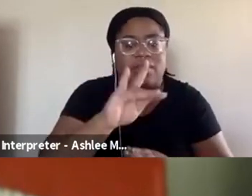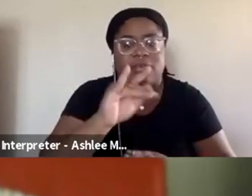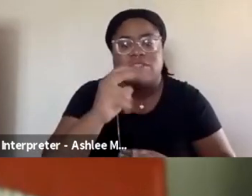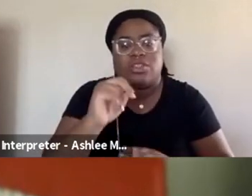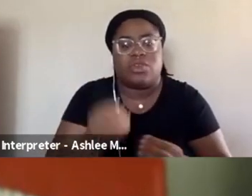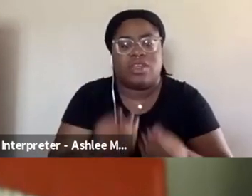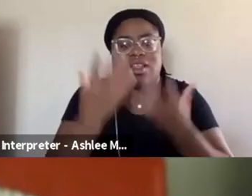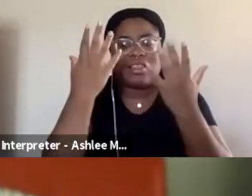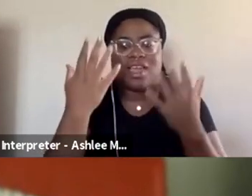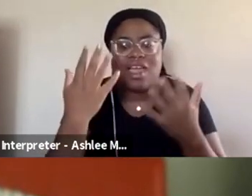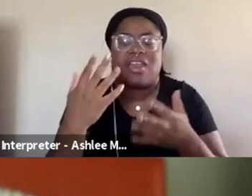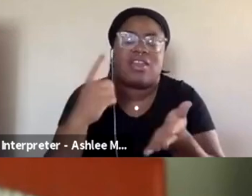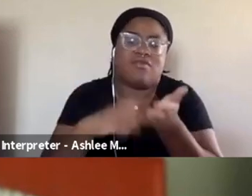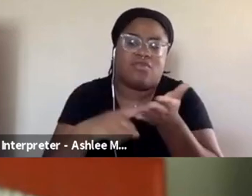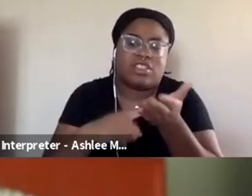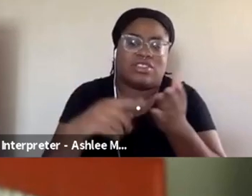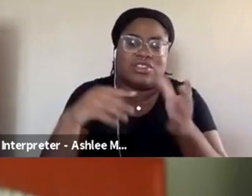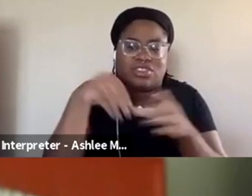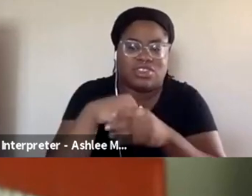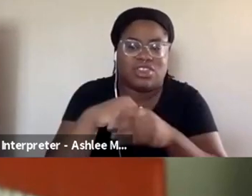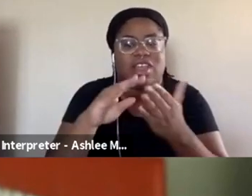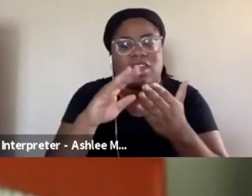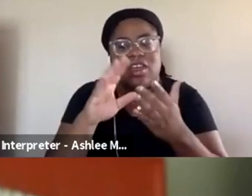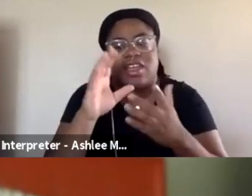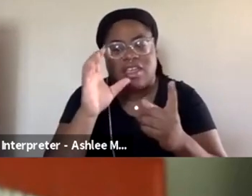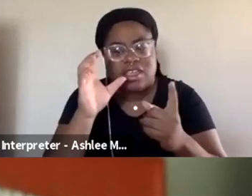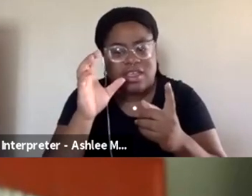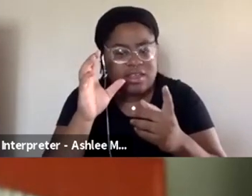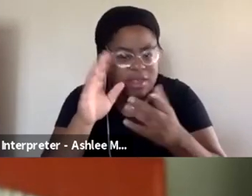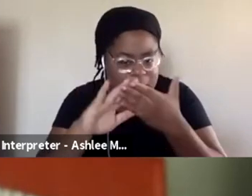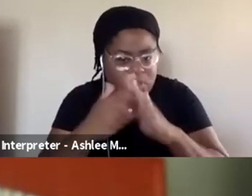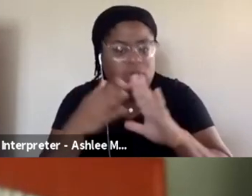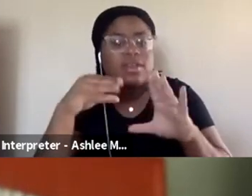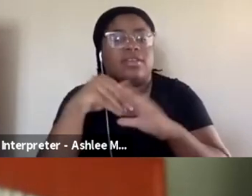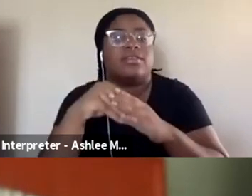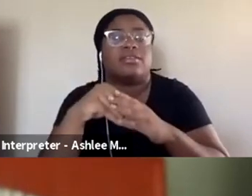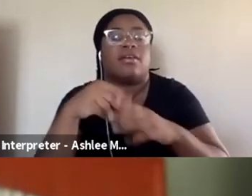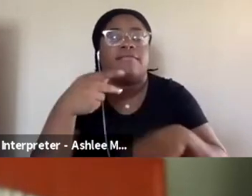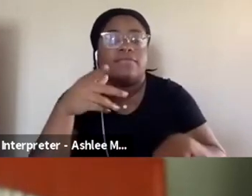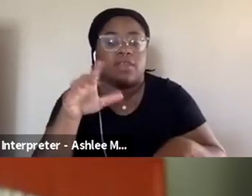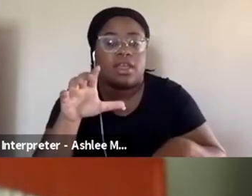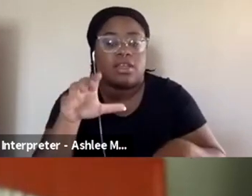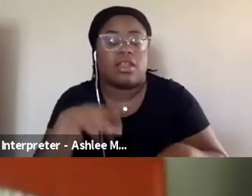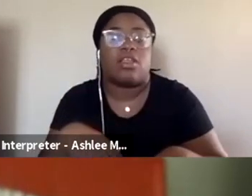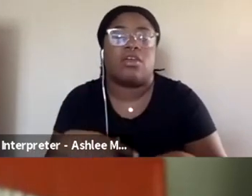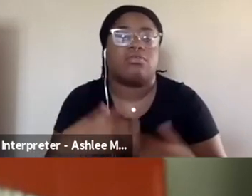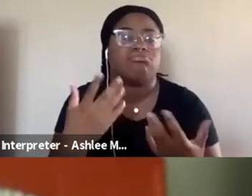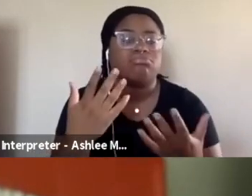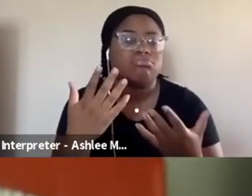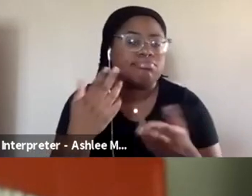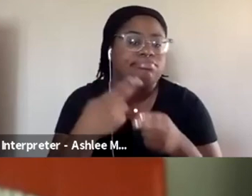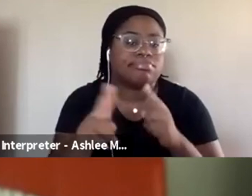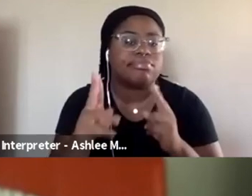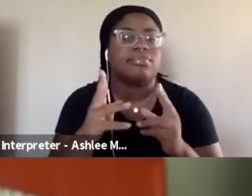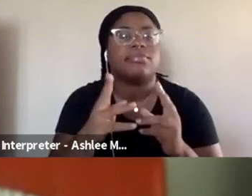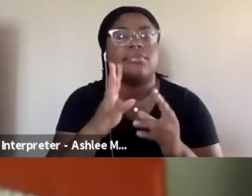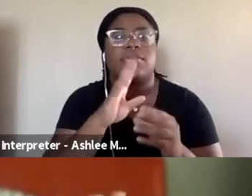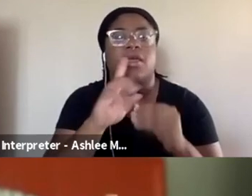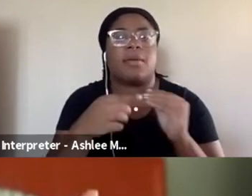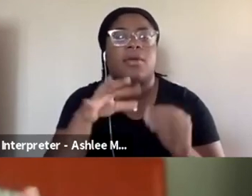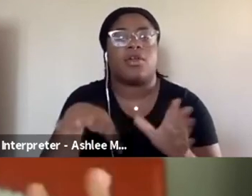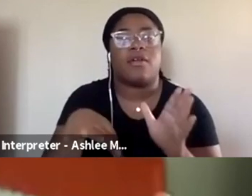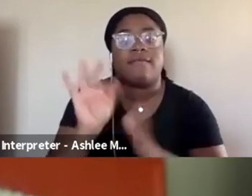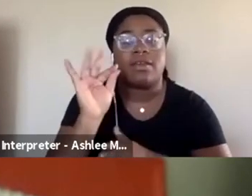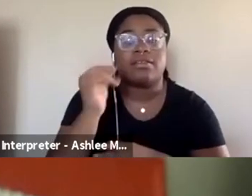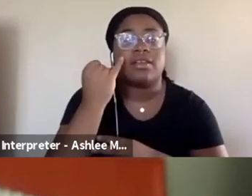these spaces specifically around communities of color. Can you talk a little bit about what that, what, what your findings have been and, and if